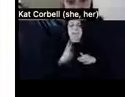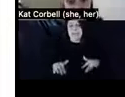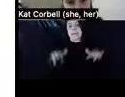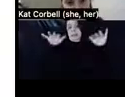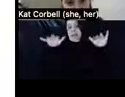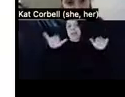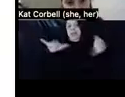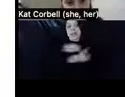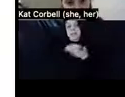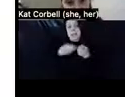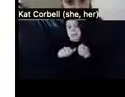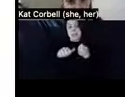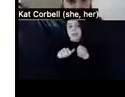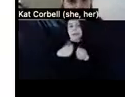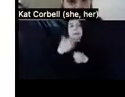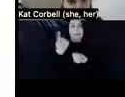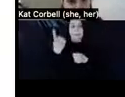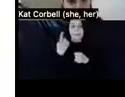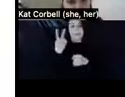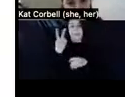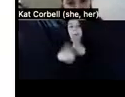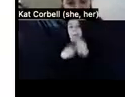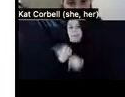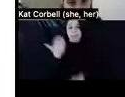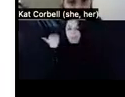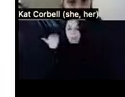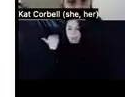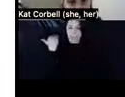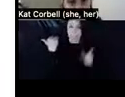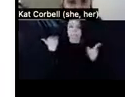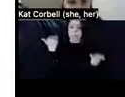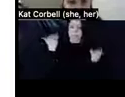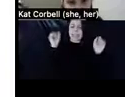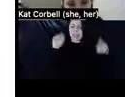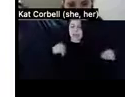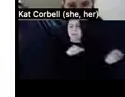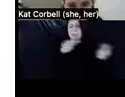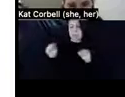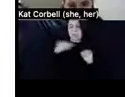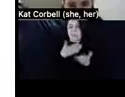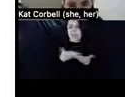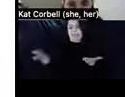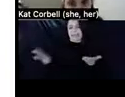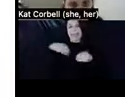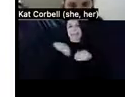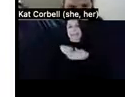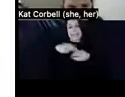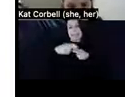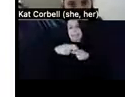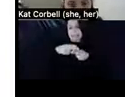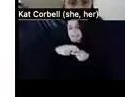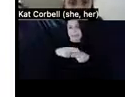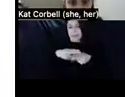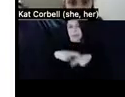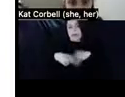Um, they could have put my stuff in a temporary storage facility for a month to